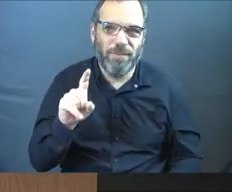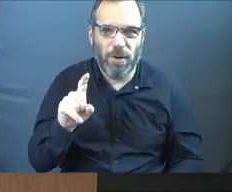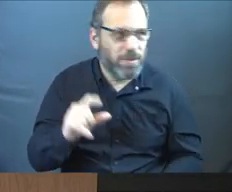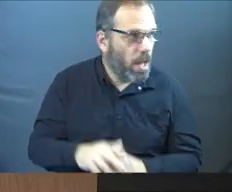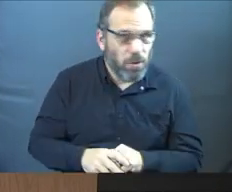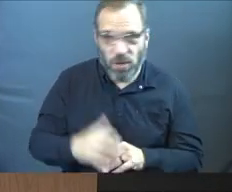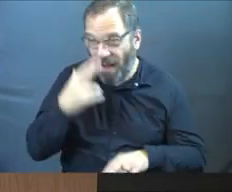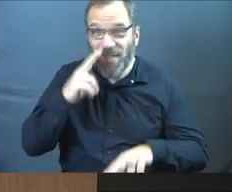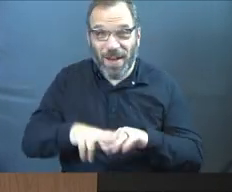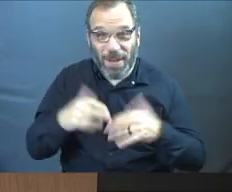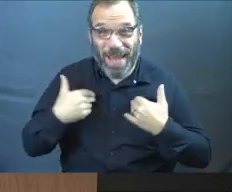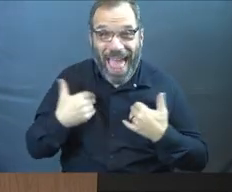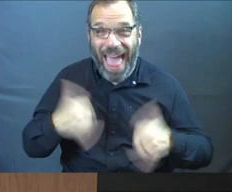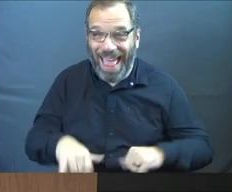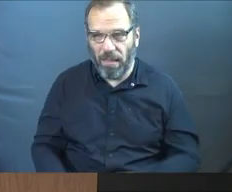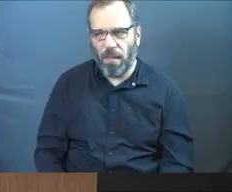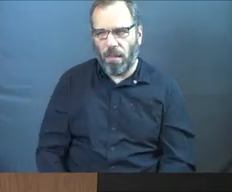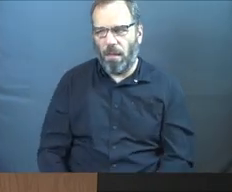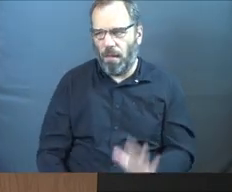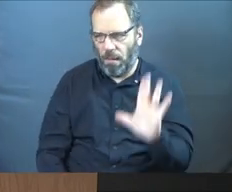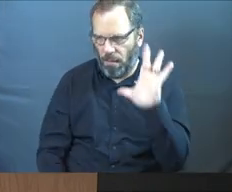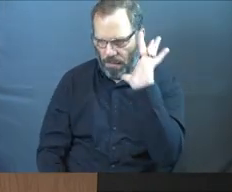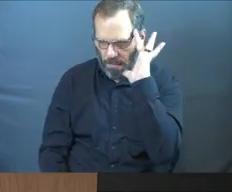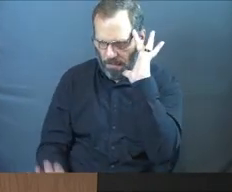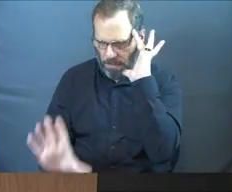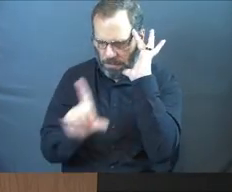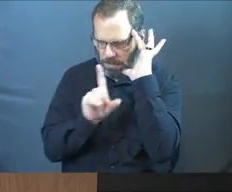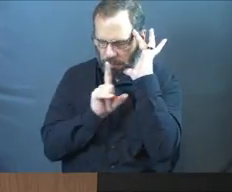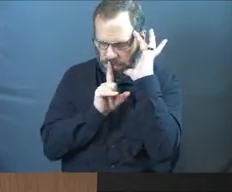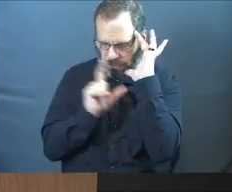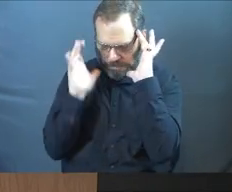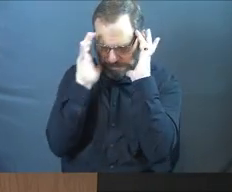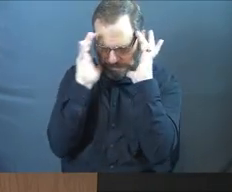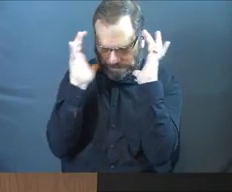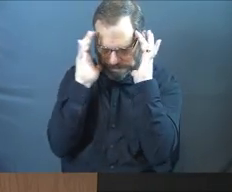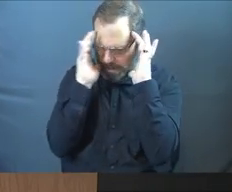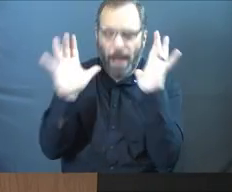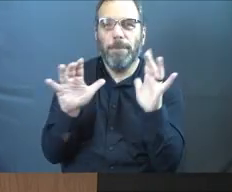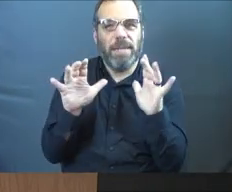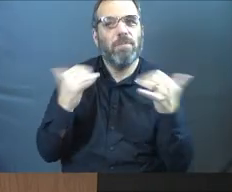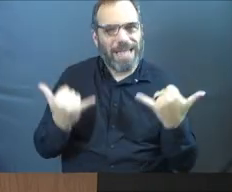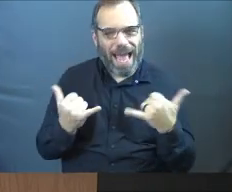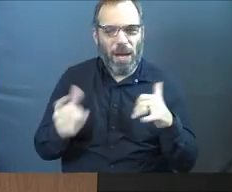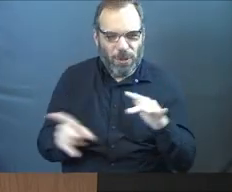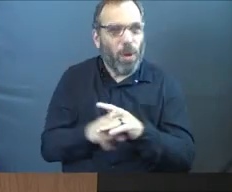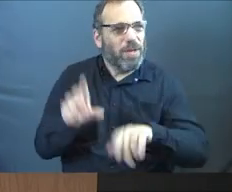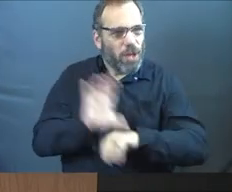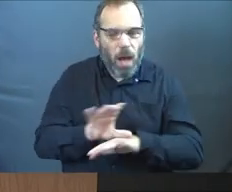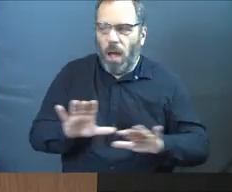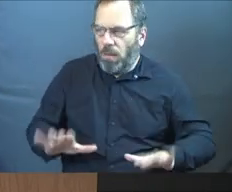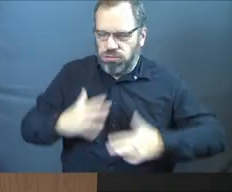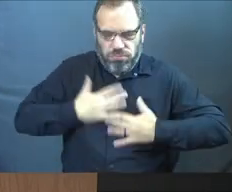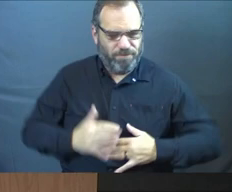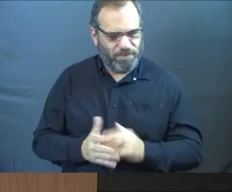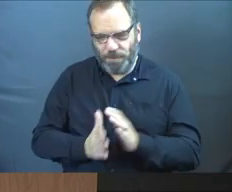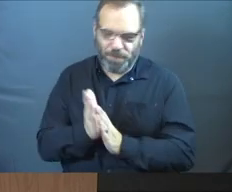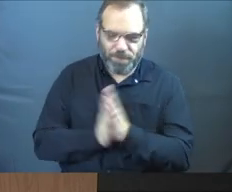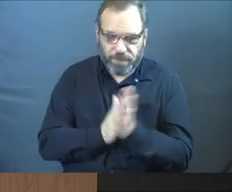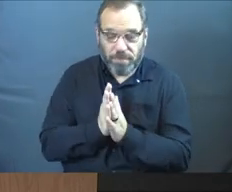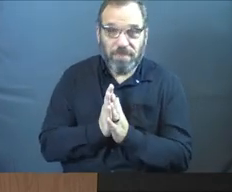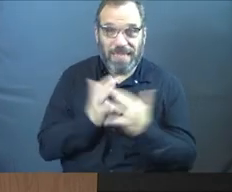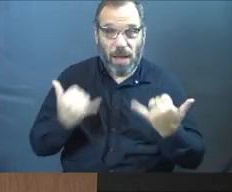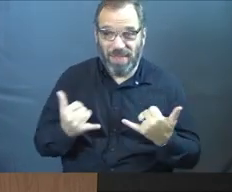Thank God for all the fun things. But today, we're all kind of back. And just the nature